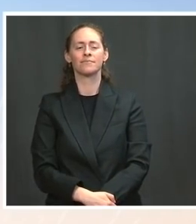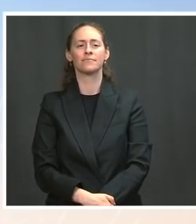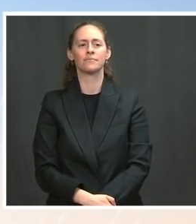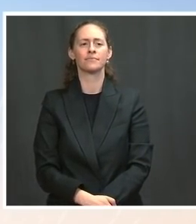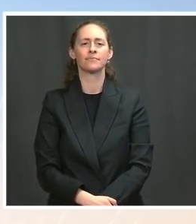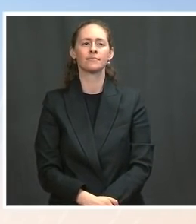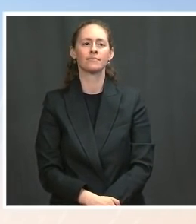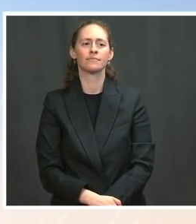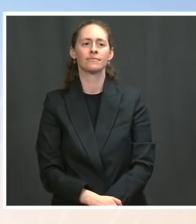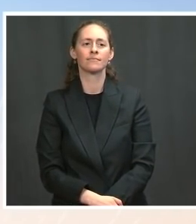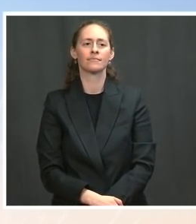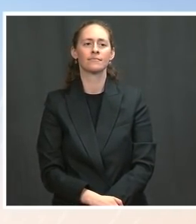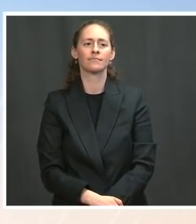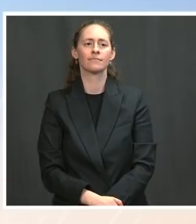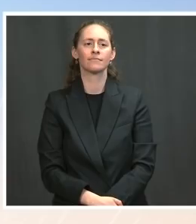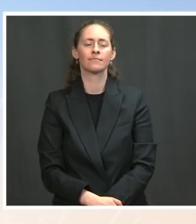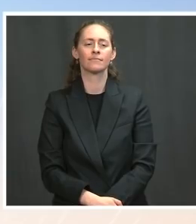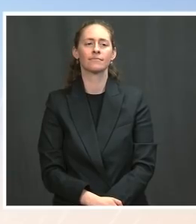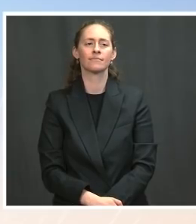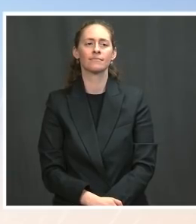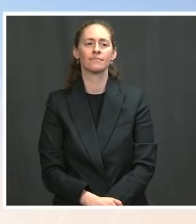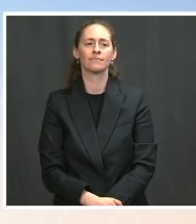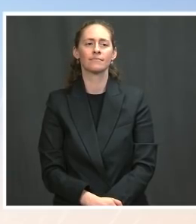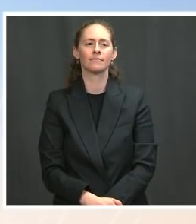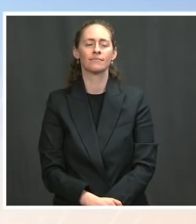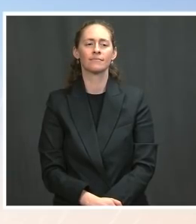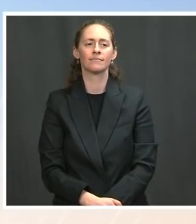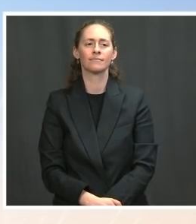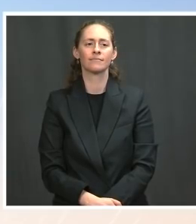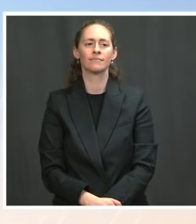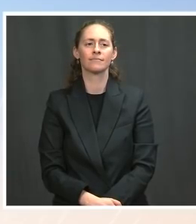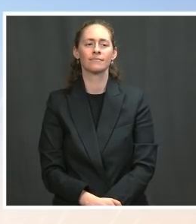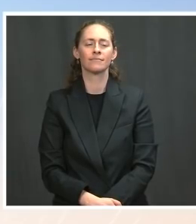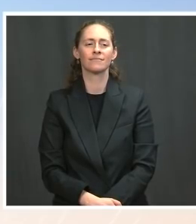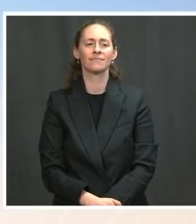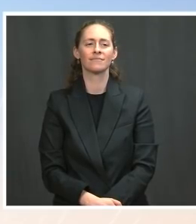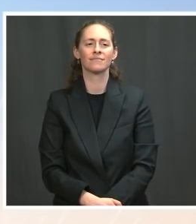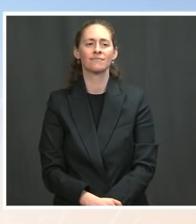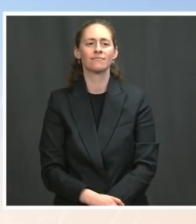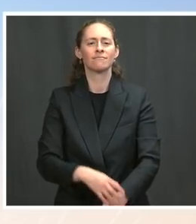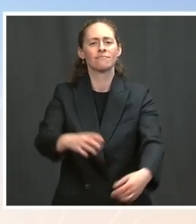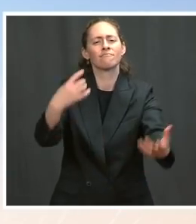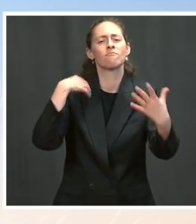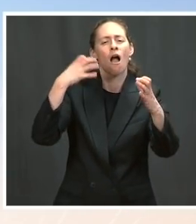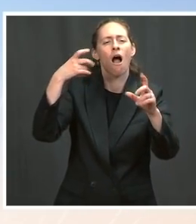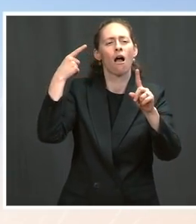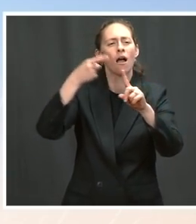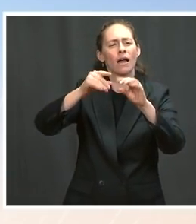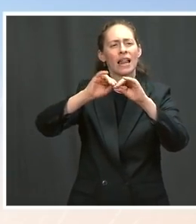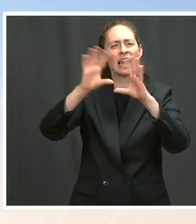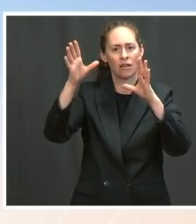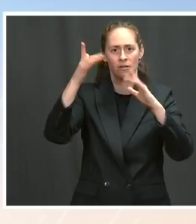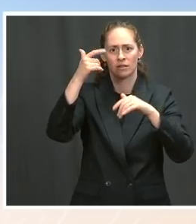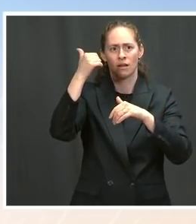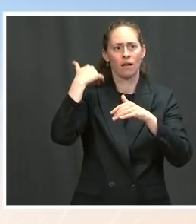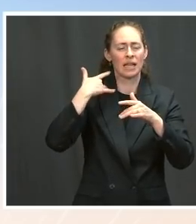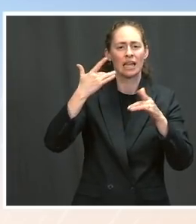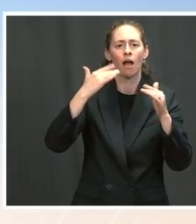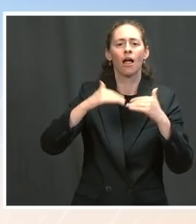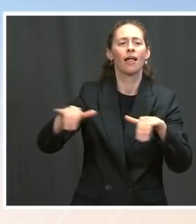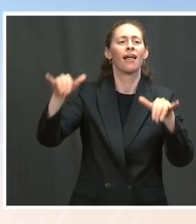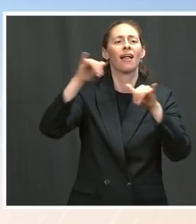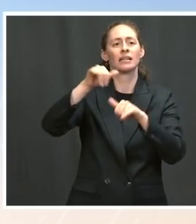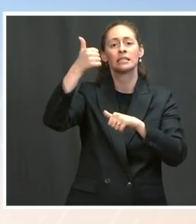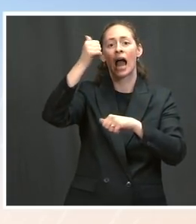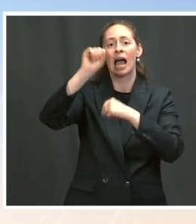just to nail it down, because every for the last 10 years or so, every time this issue comes up, there's been a robust debate in